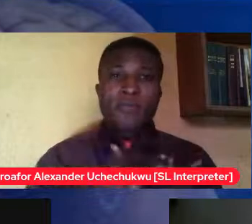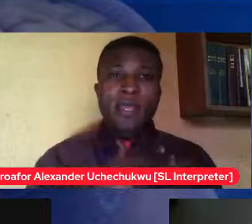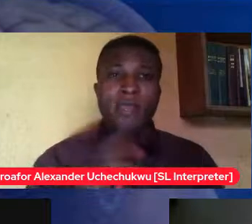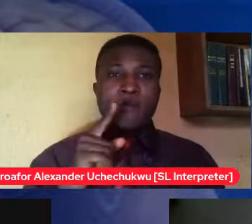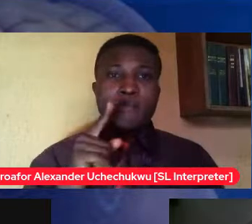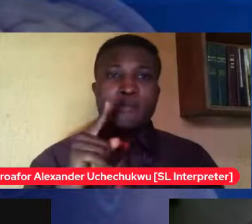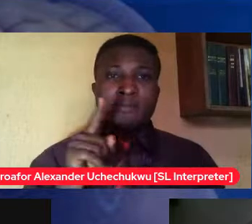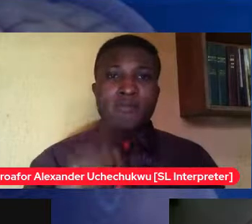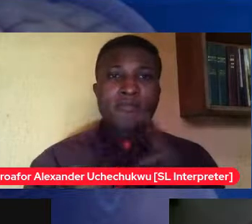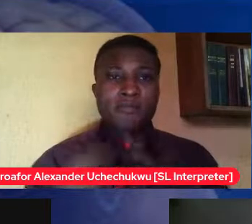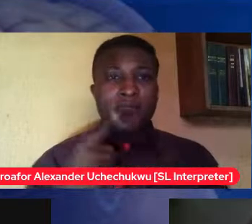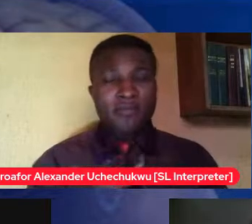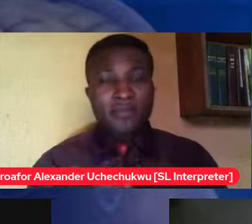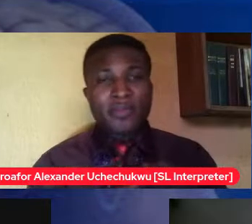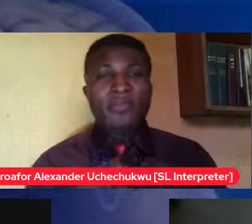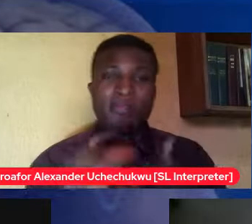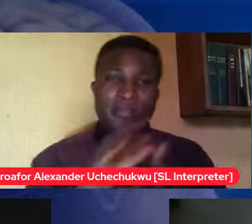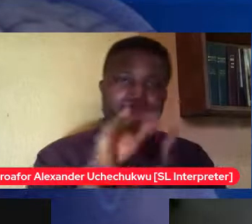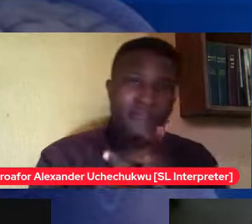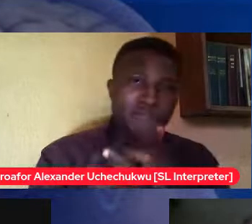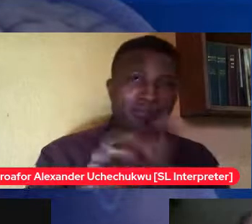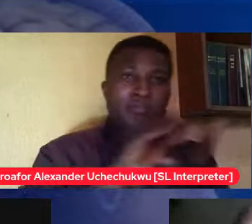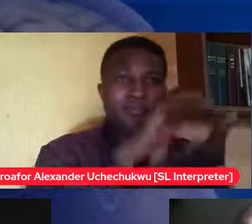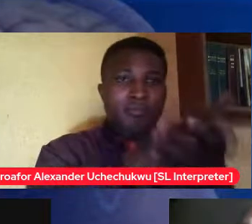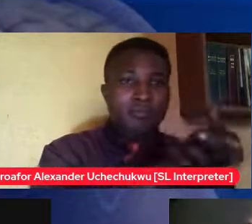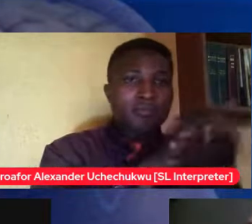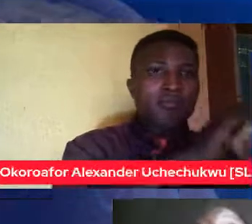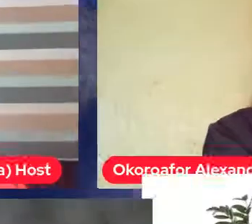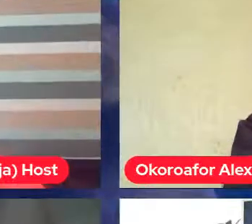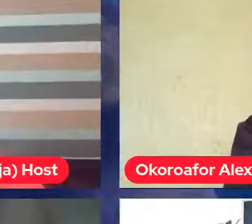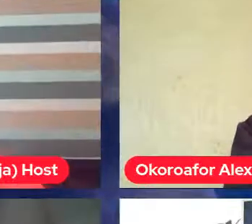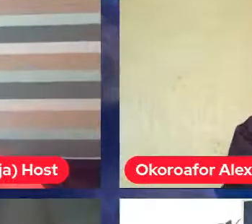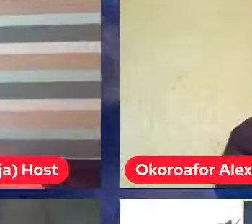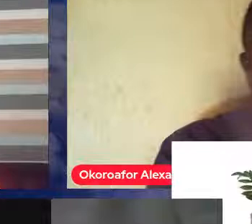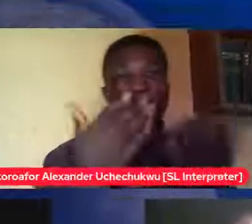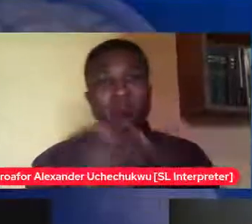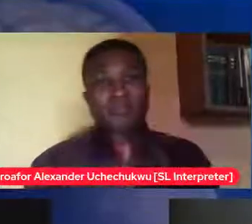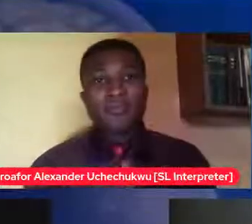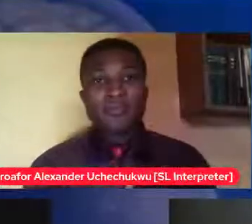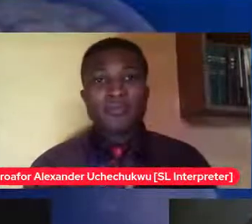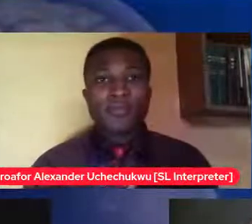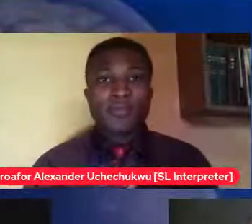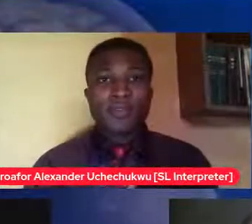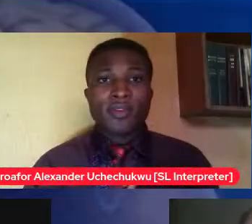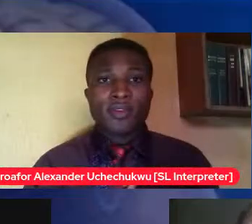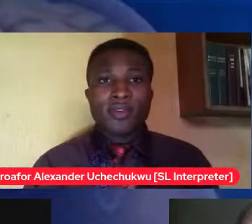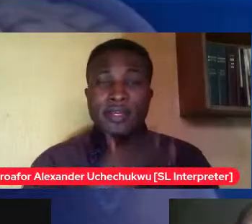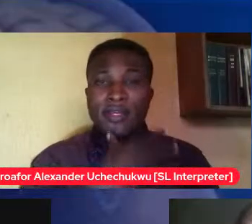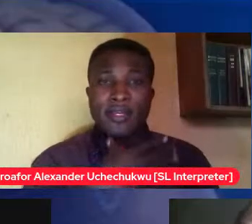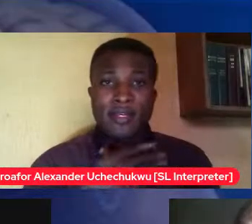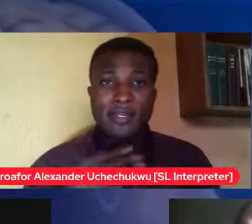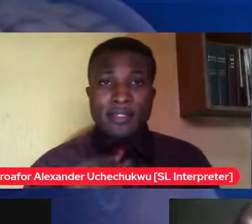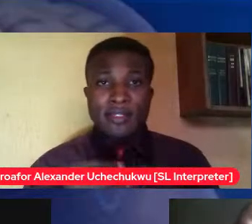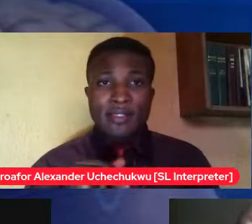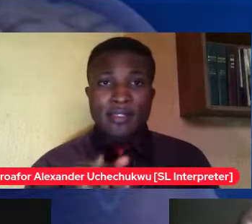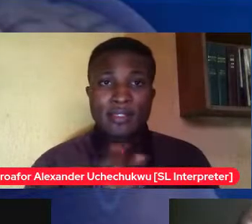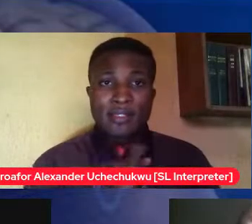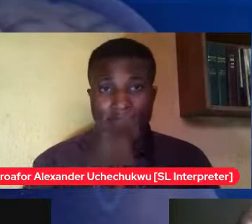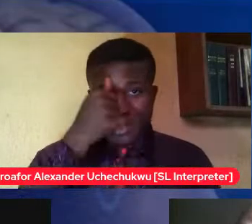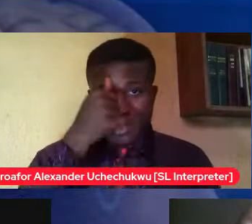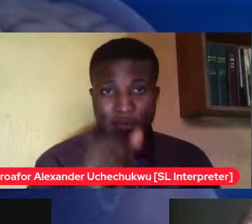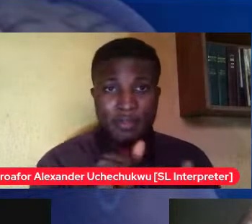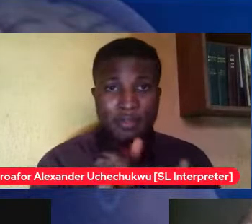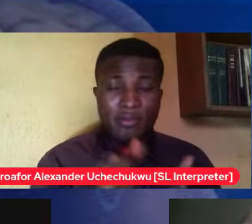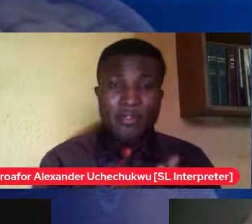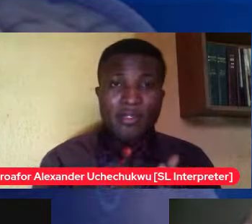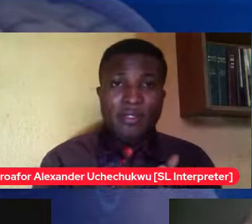at that time but getting engaged and up and all so i remember that i'm seven at this point and